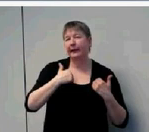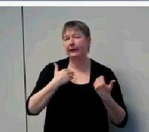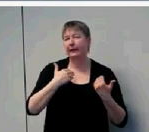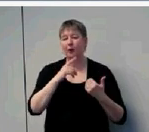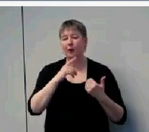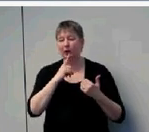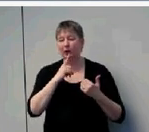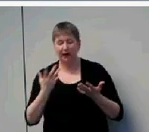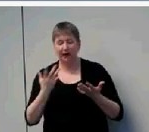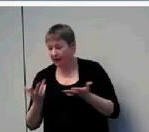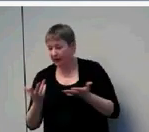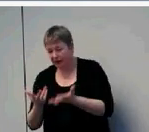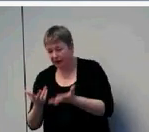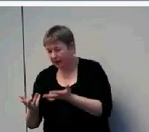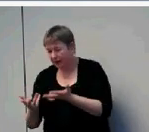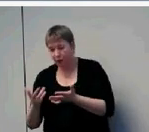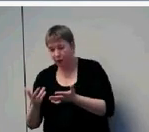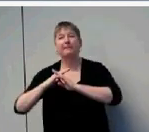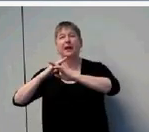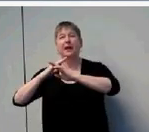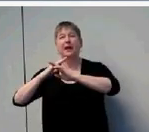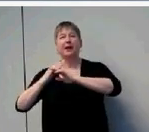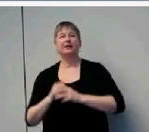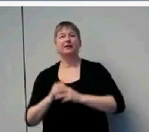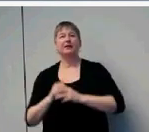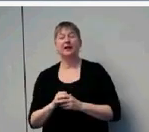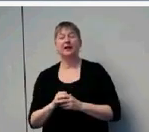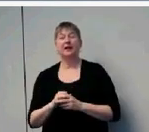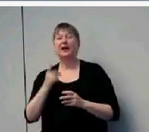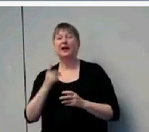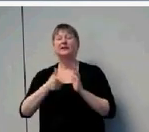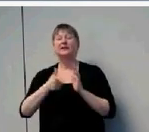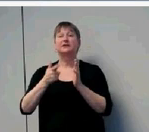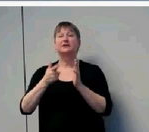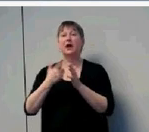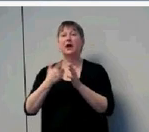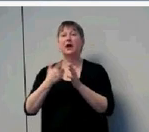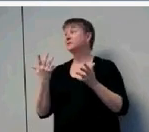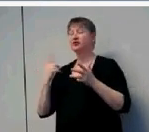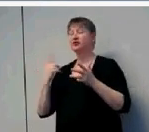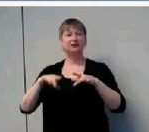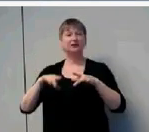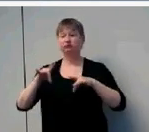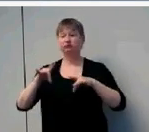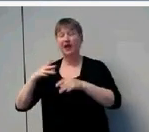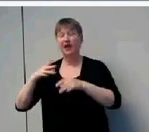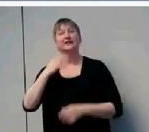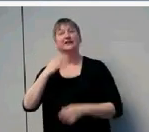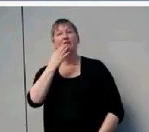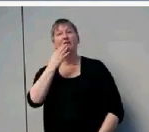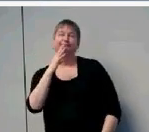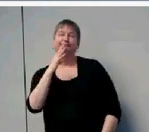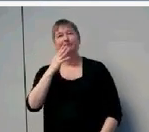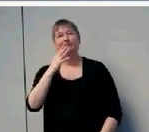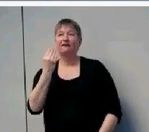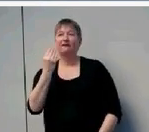developmental discoveries. I put feet here because around 14 months when they start walking, it's a very fun game